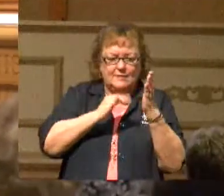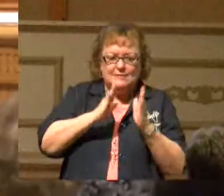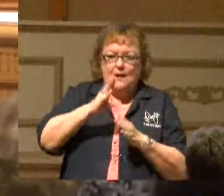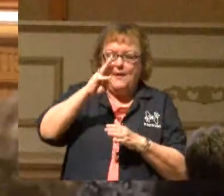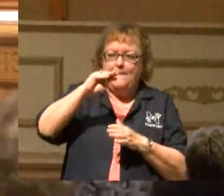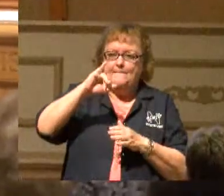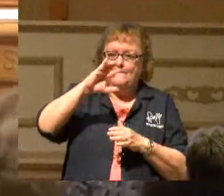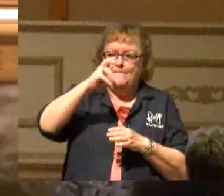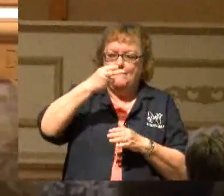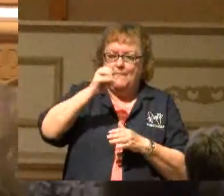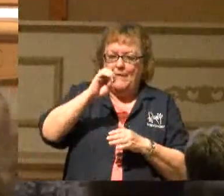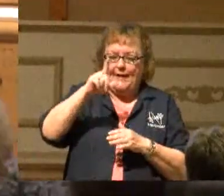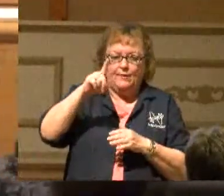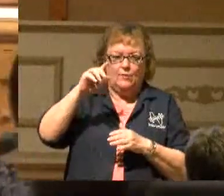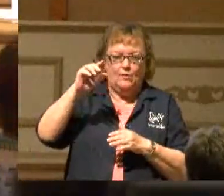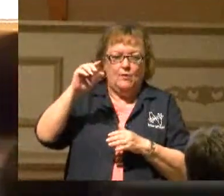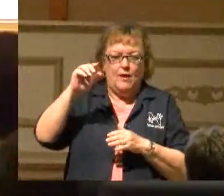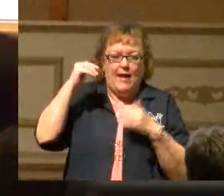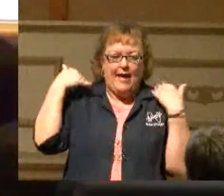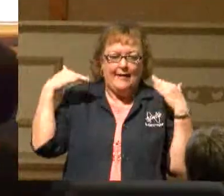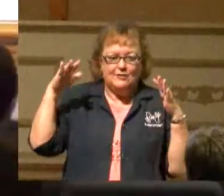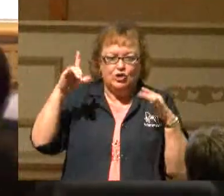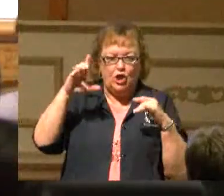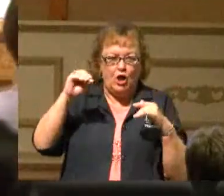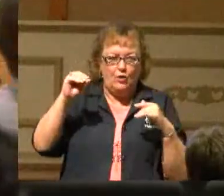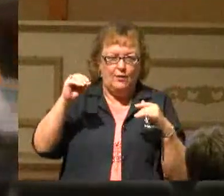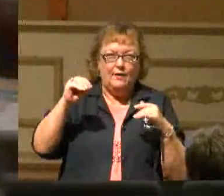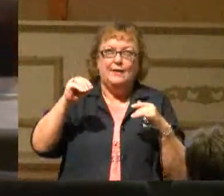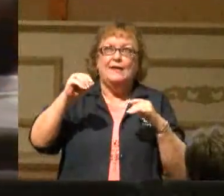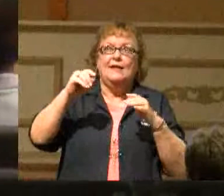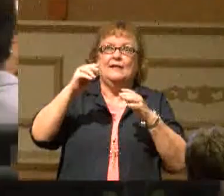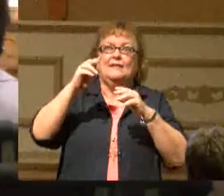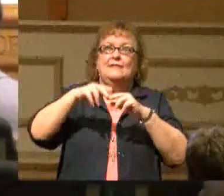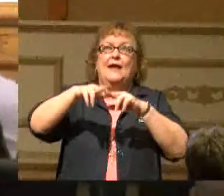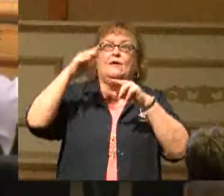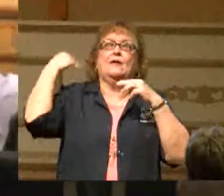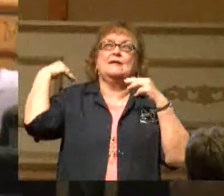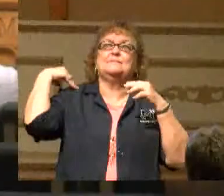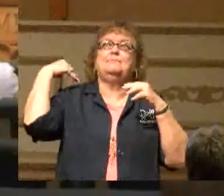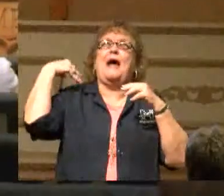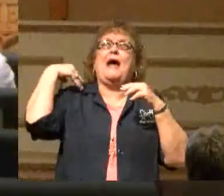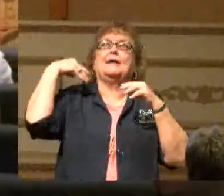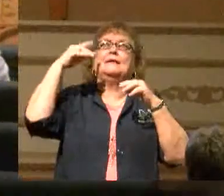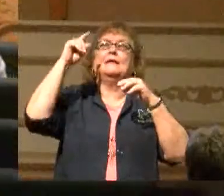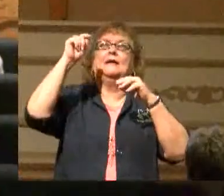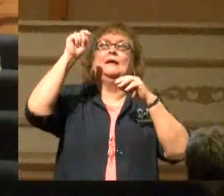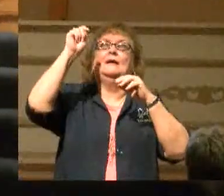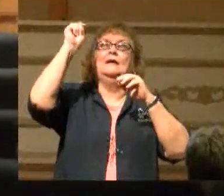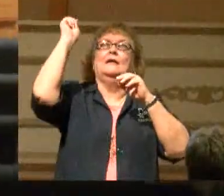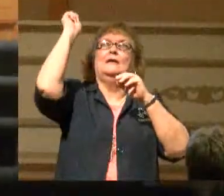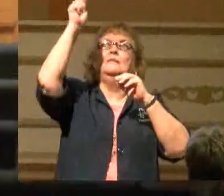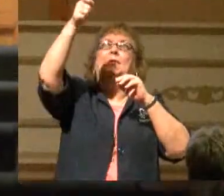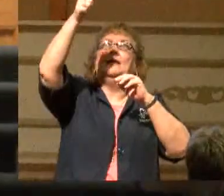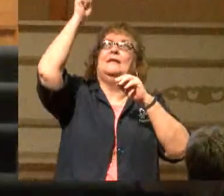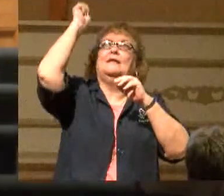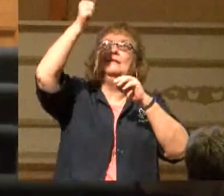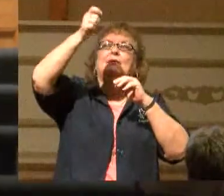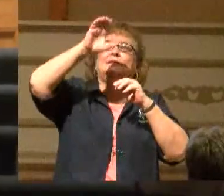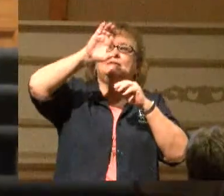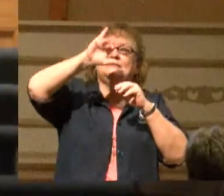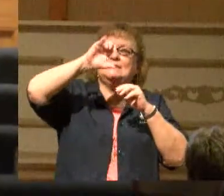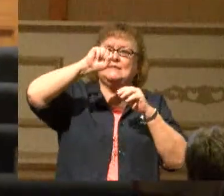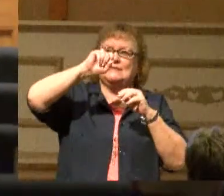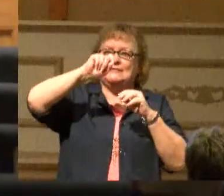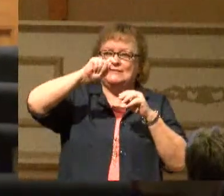Let me remind you that whenever he laid on his back and painted in the Sistine Chapel, he was nearly 90 years of age.